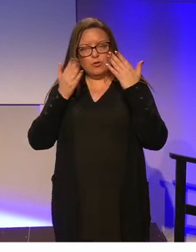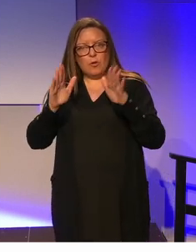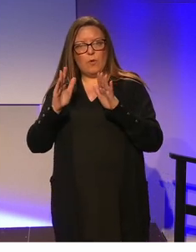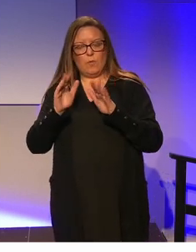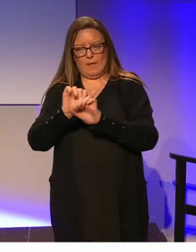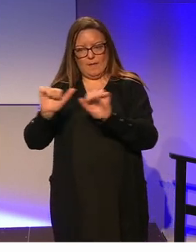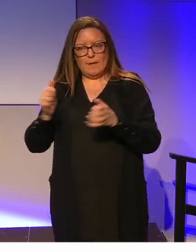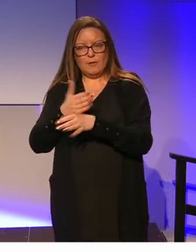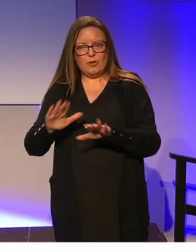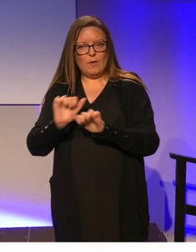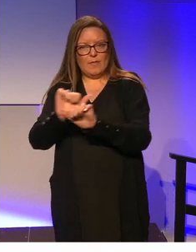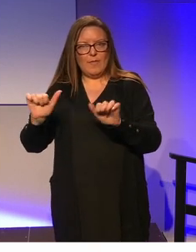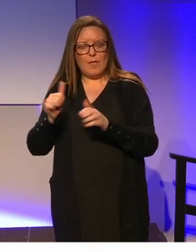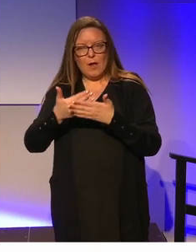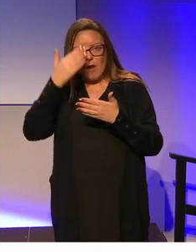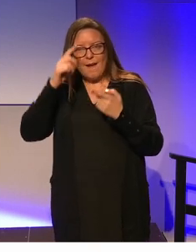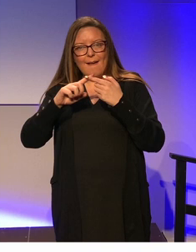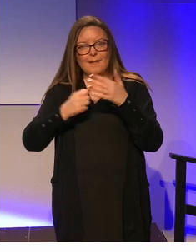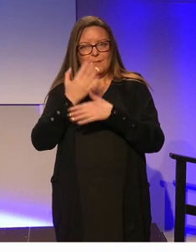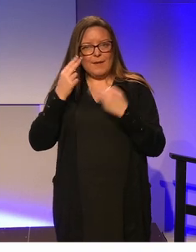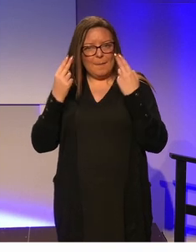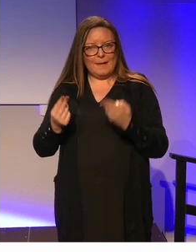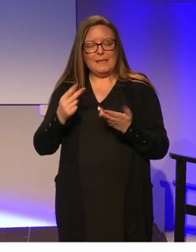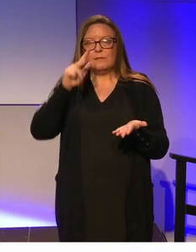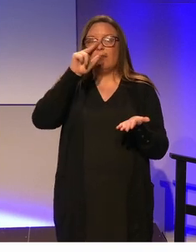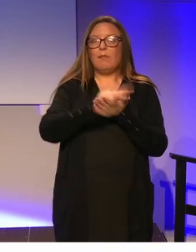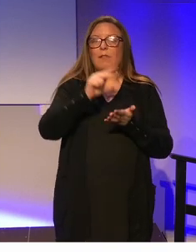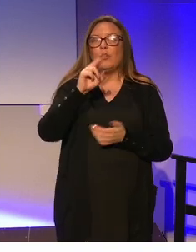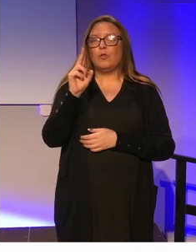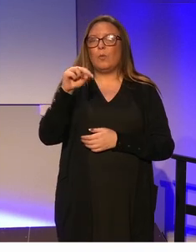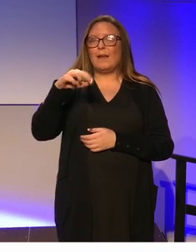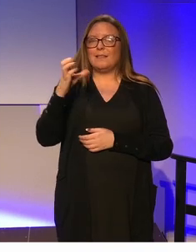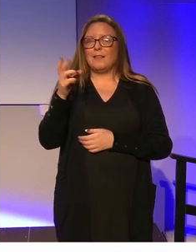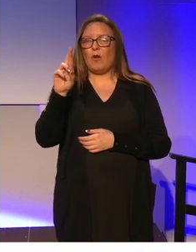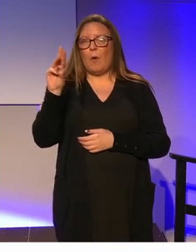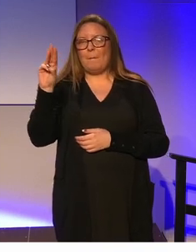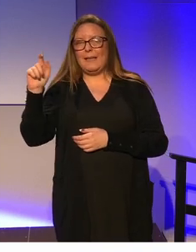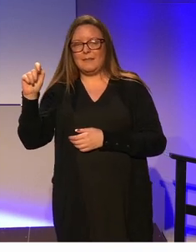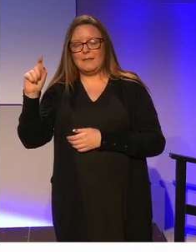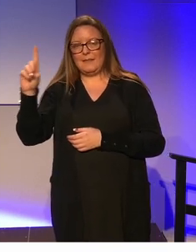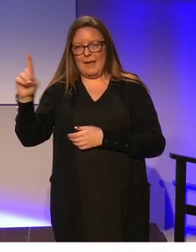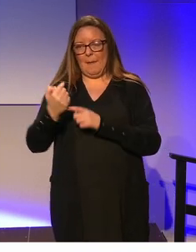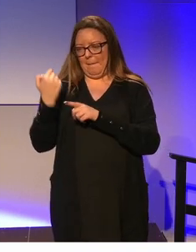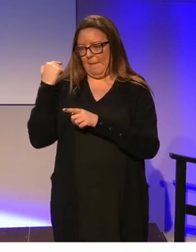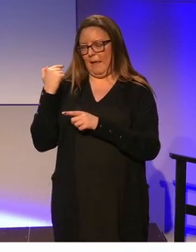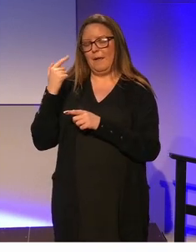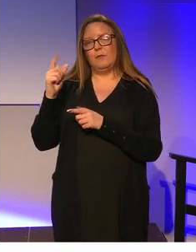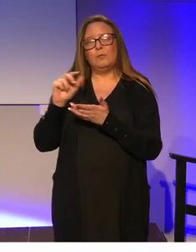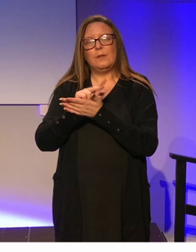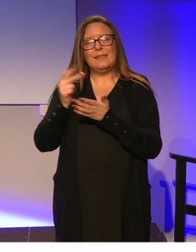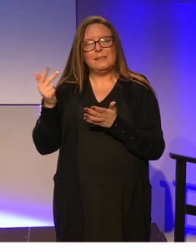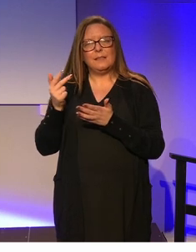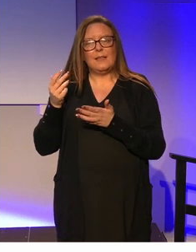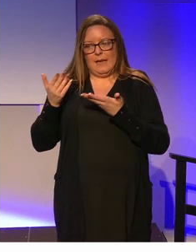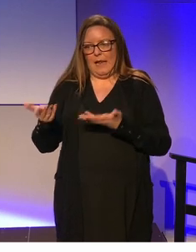children's learning and development needs. The ratification by Ireland of the UN CRPD in March 2018 has provoked